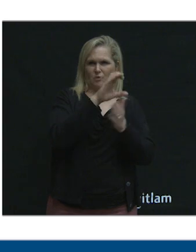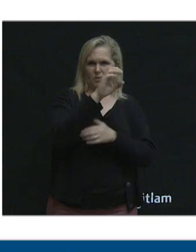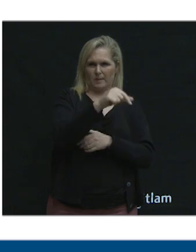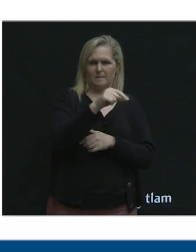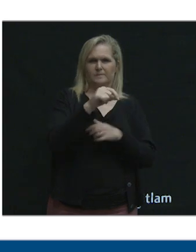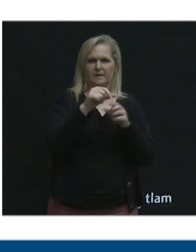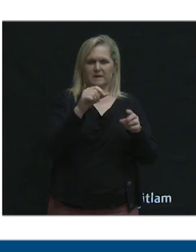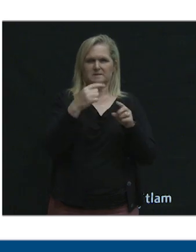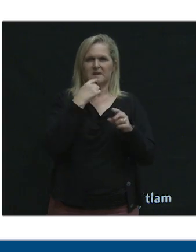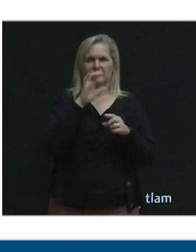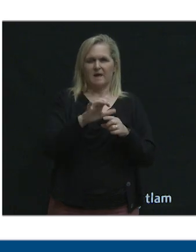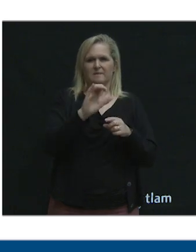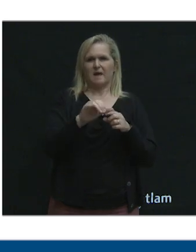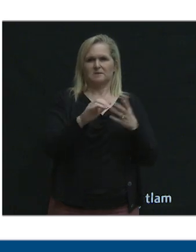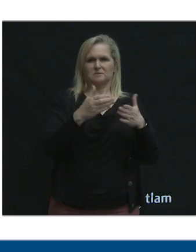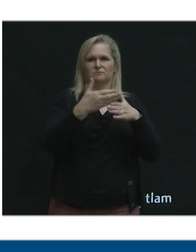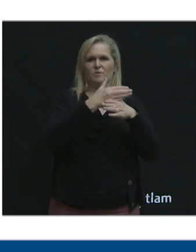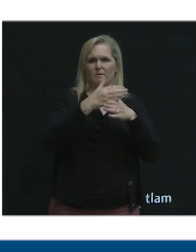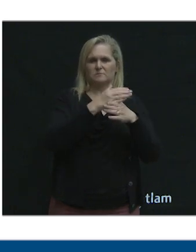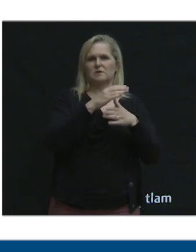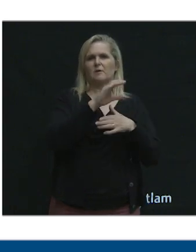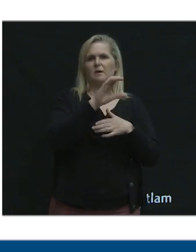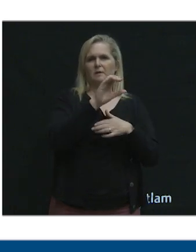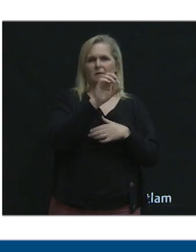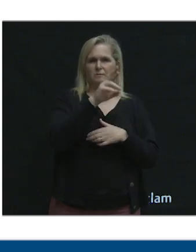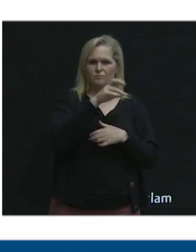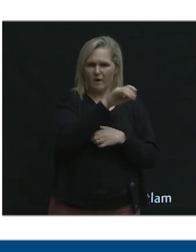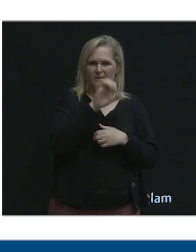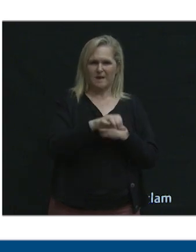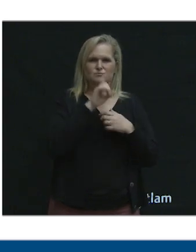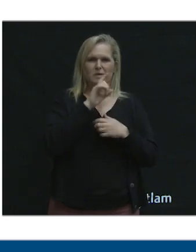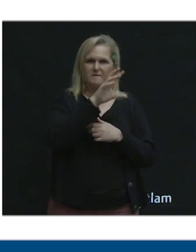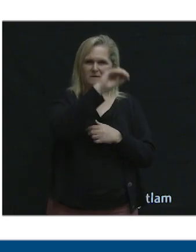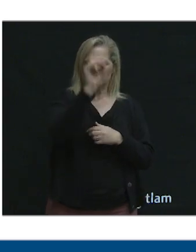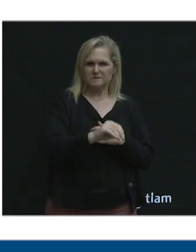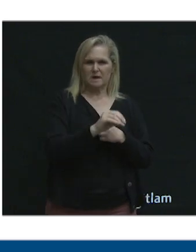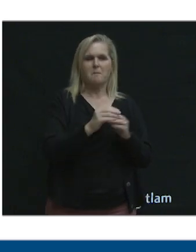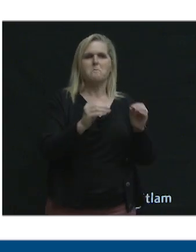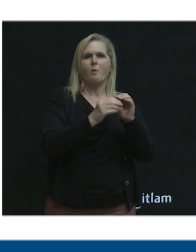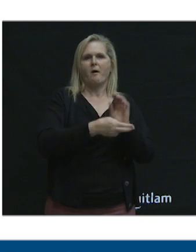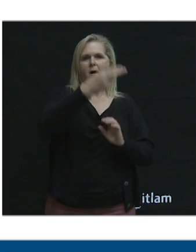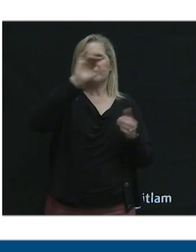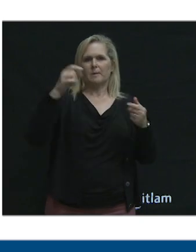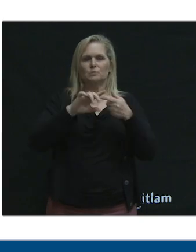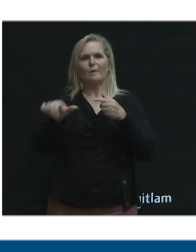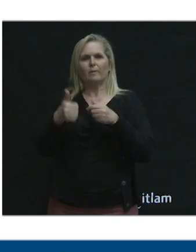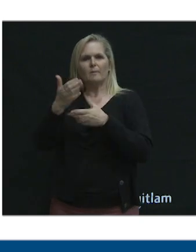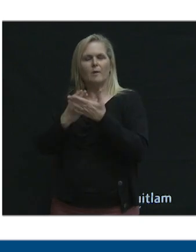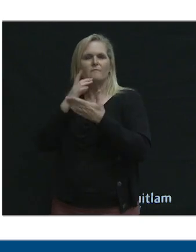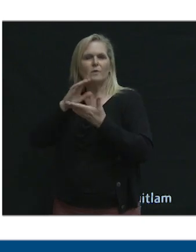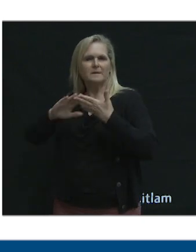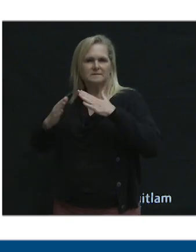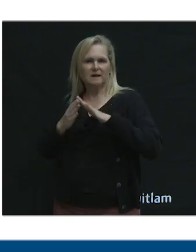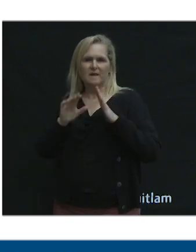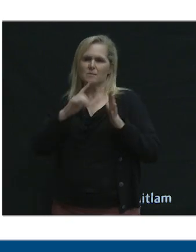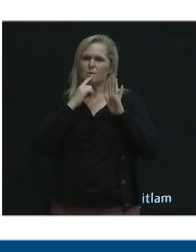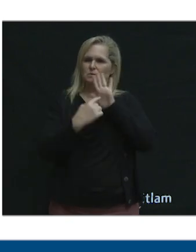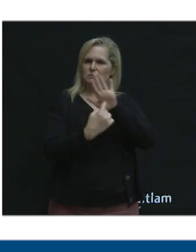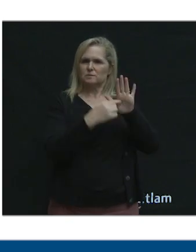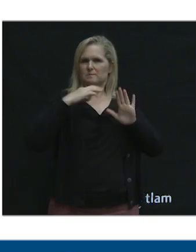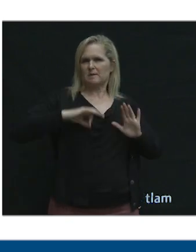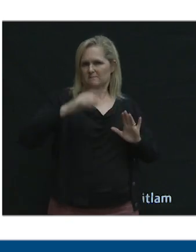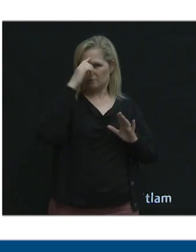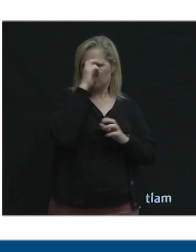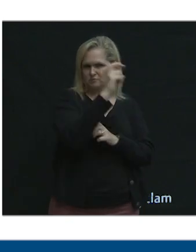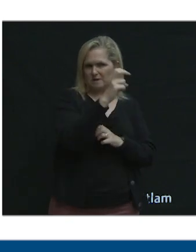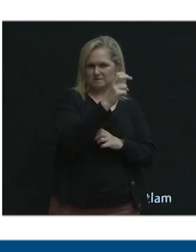share is around 30%, much higher than the, uh, the rest of the city. And this really reflects the benefits of, uh, transit-oriented